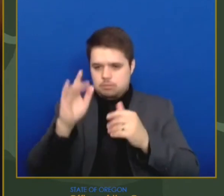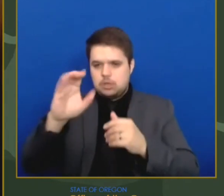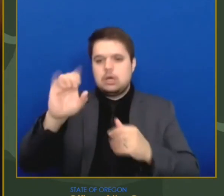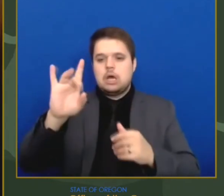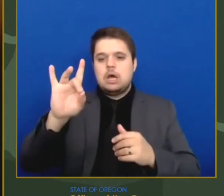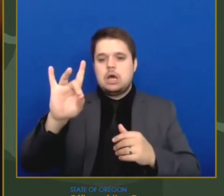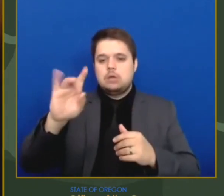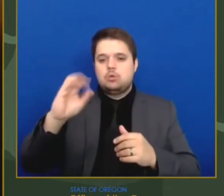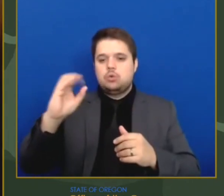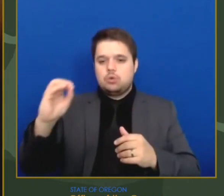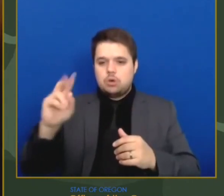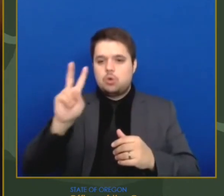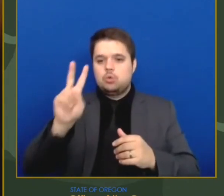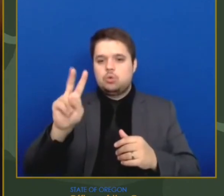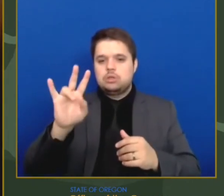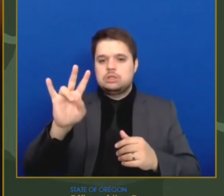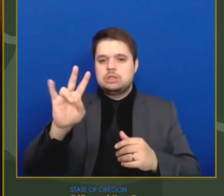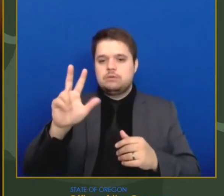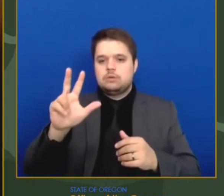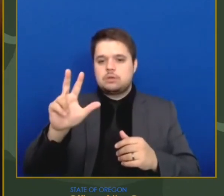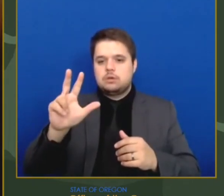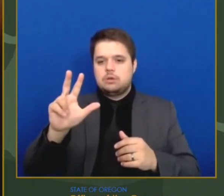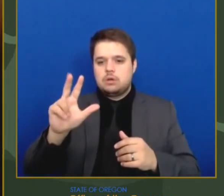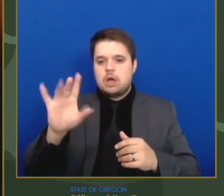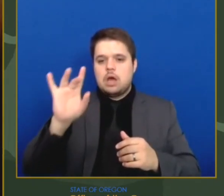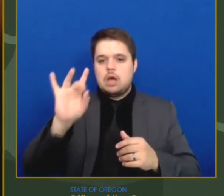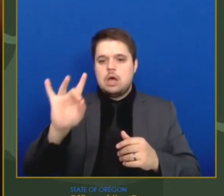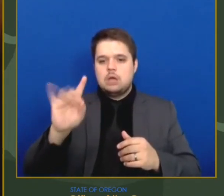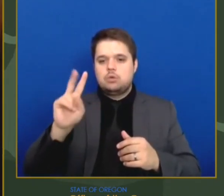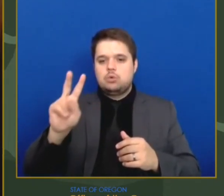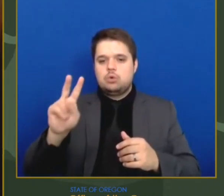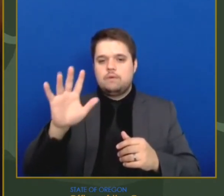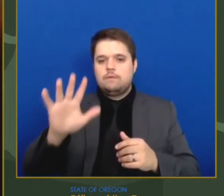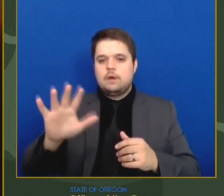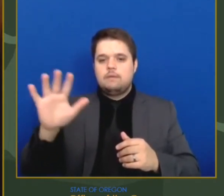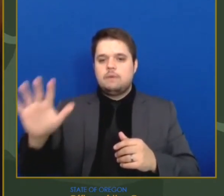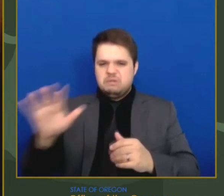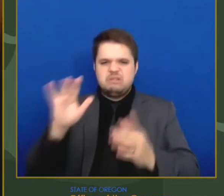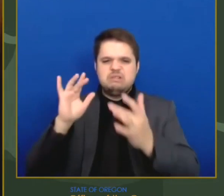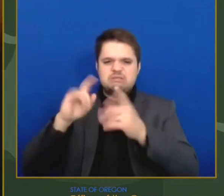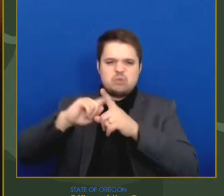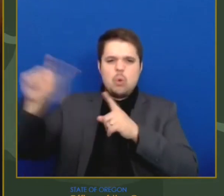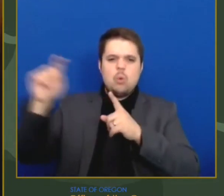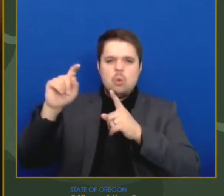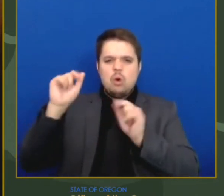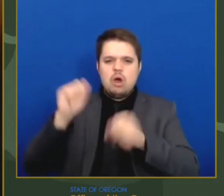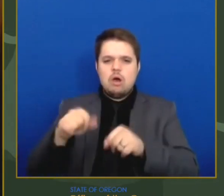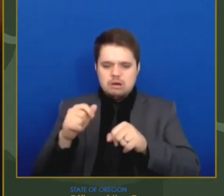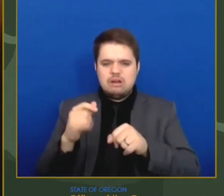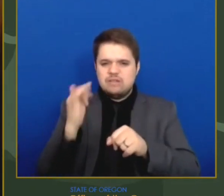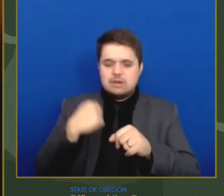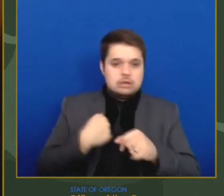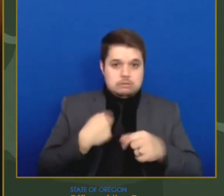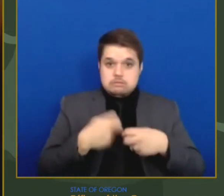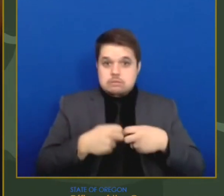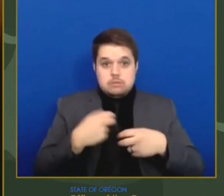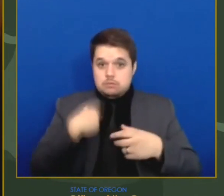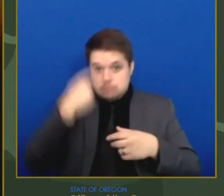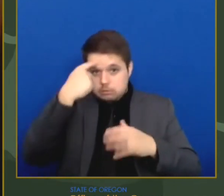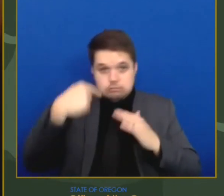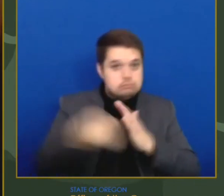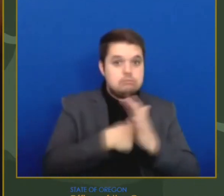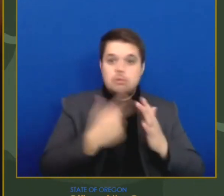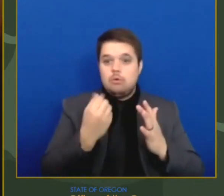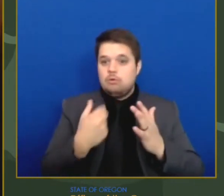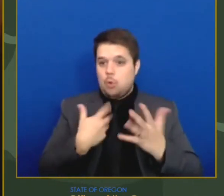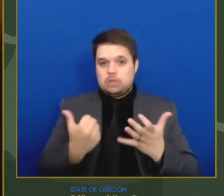or for Spanish 888-628-9454. Oregonians care about others